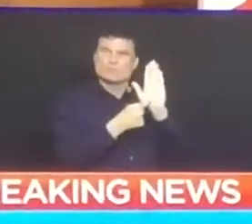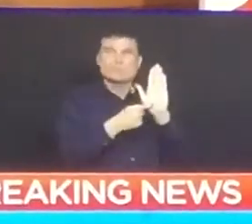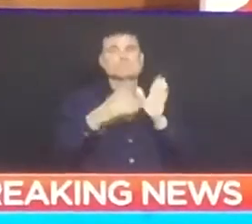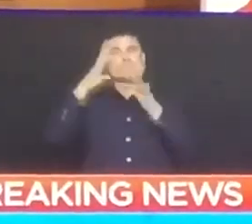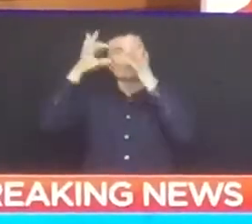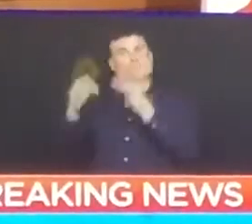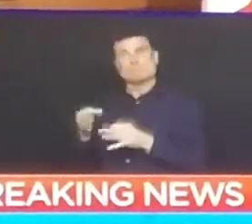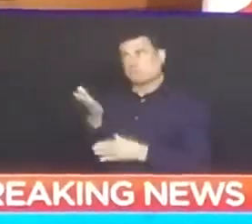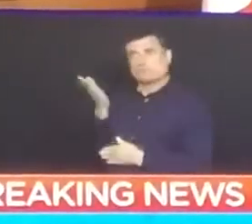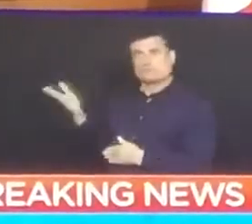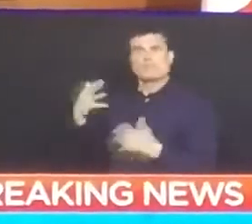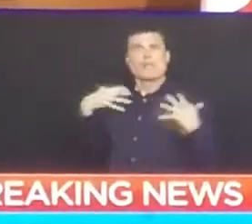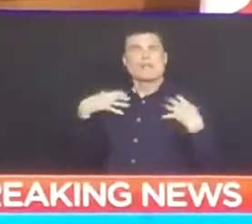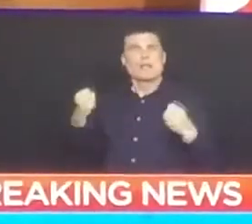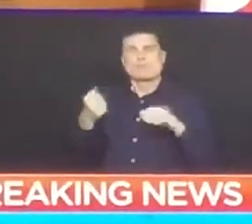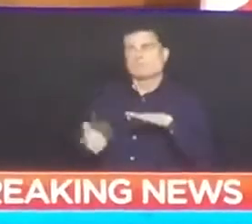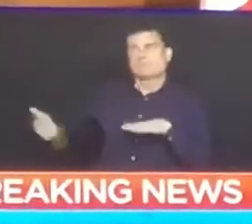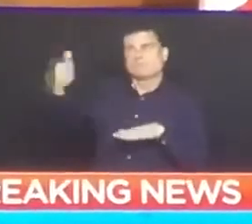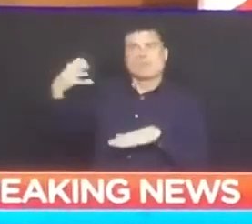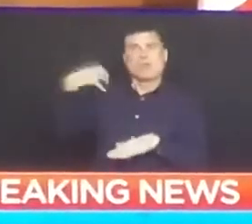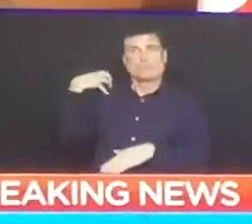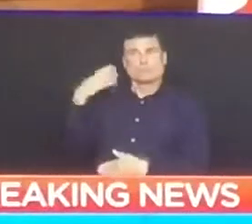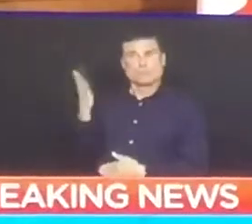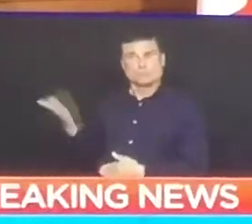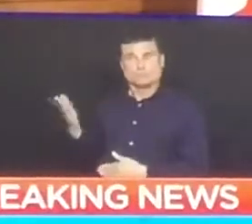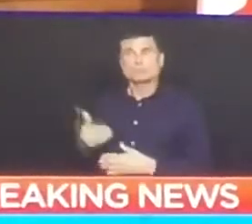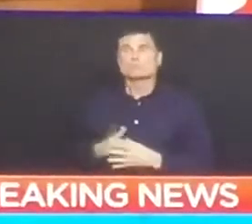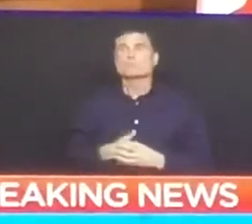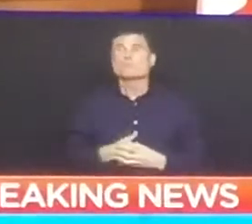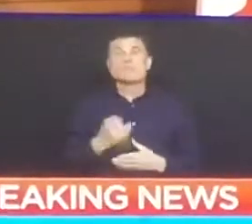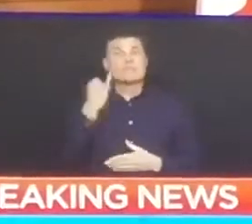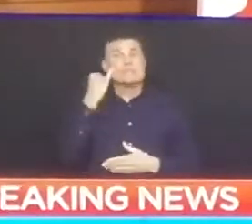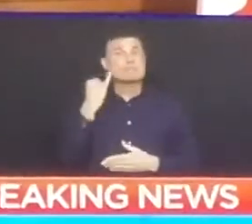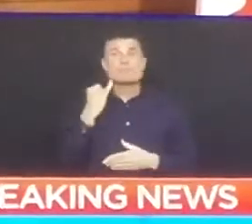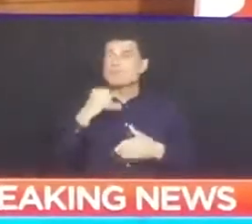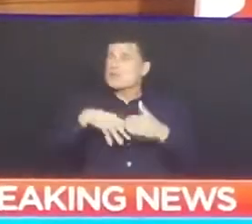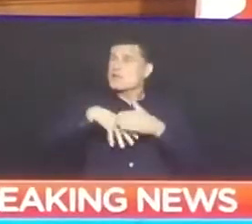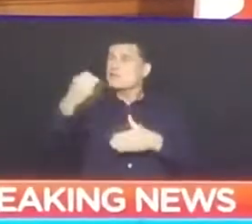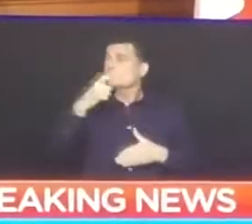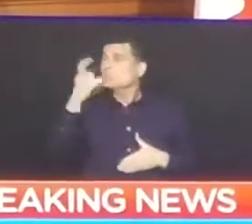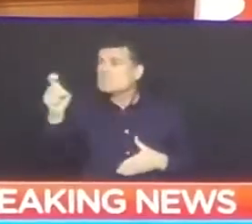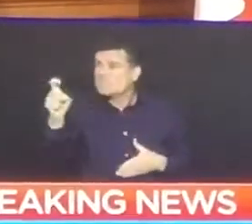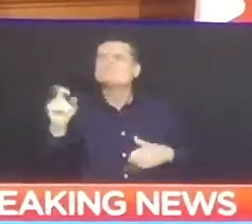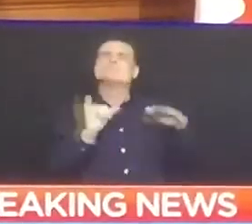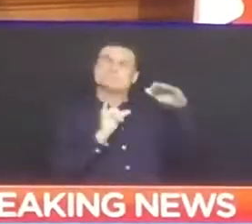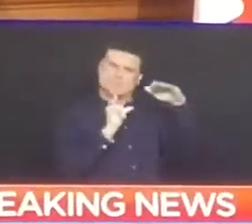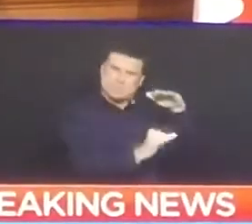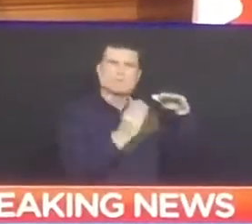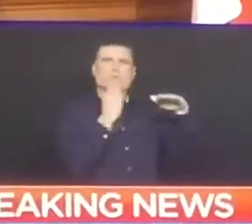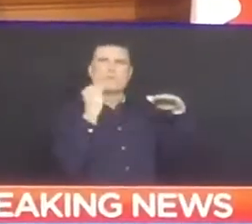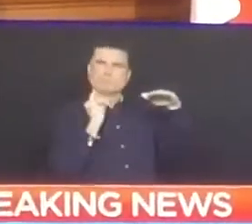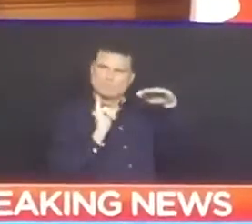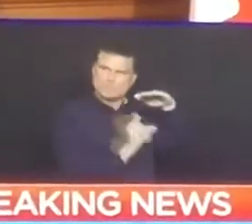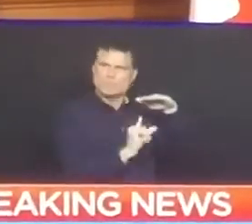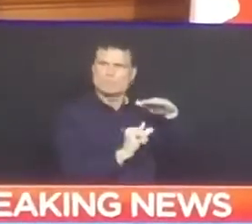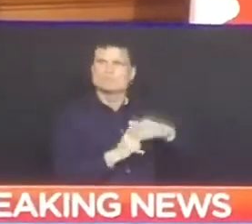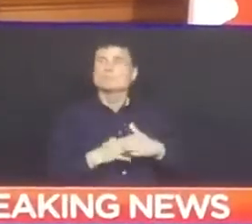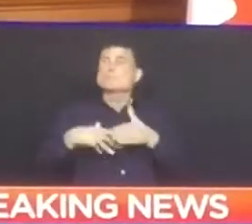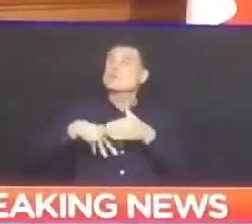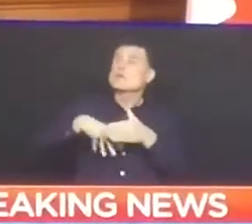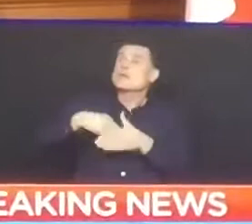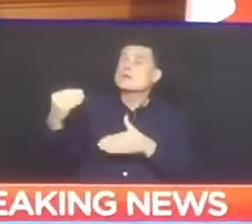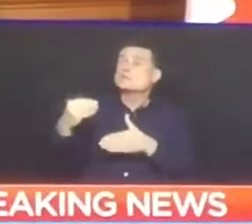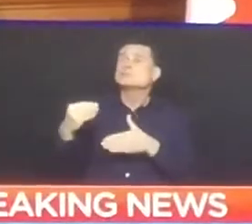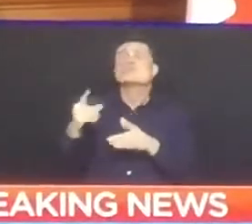work, please practice physical distancing from your colleagues. Wash your hands frequently for at least 20 seconds. And